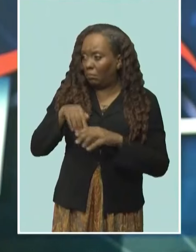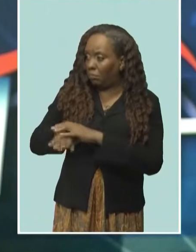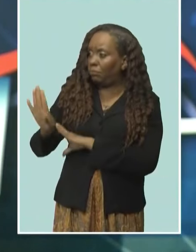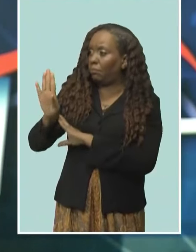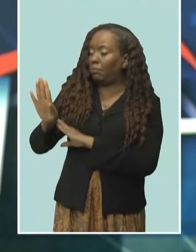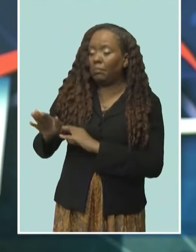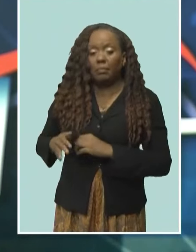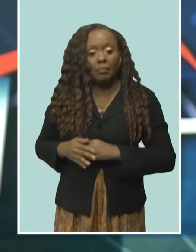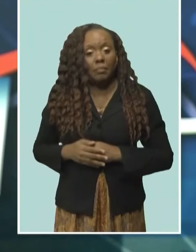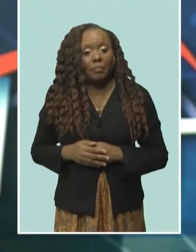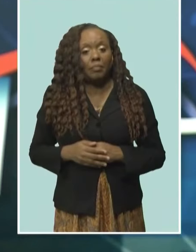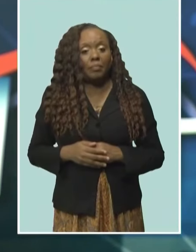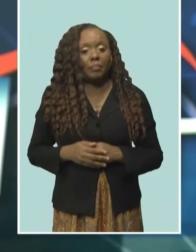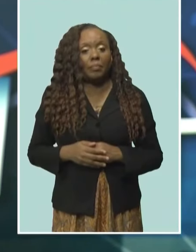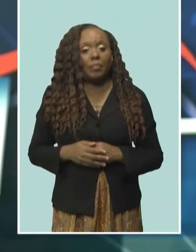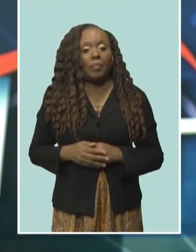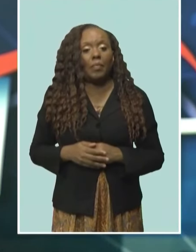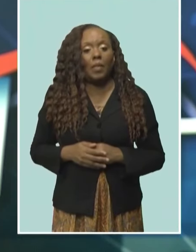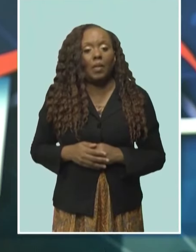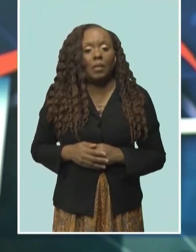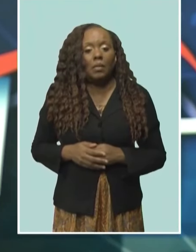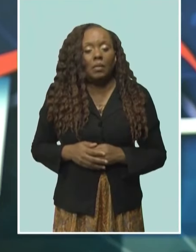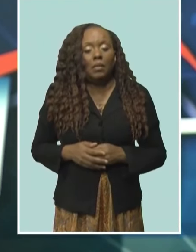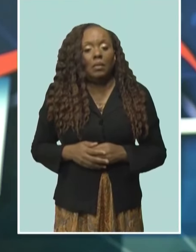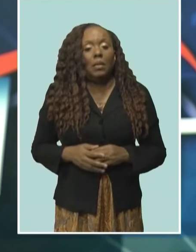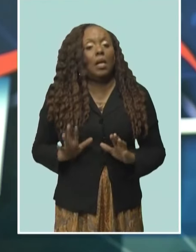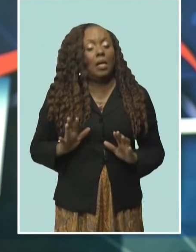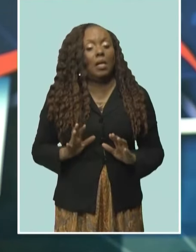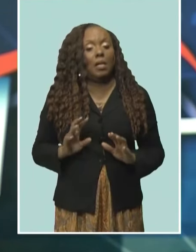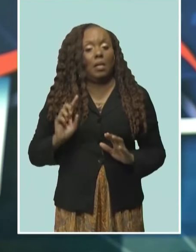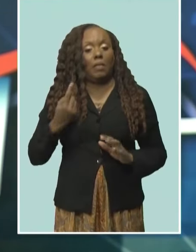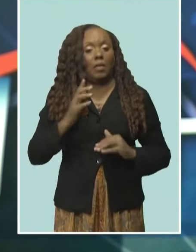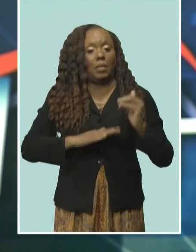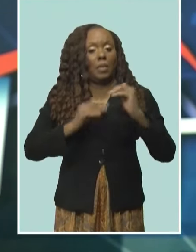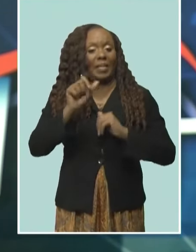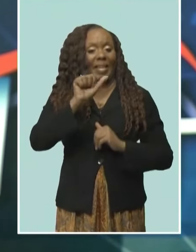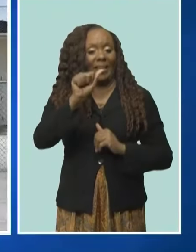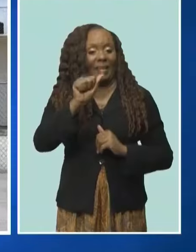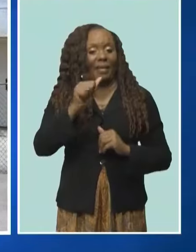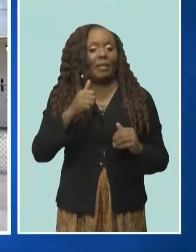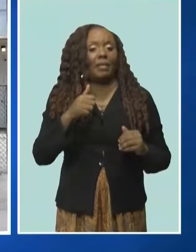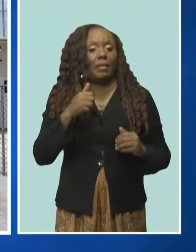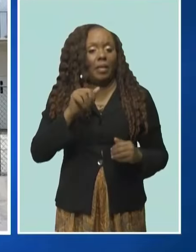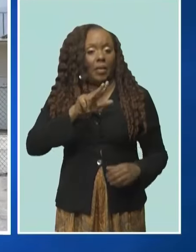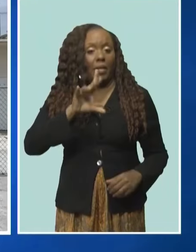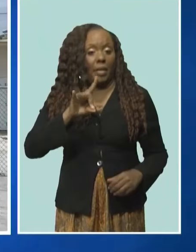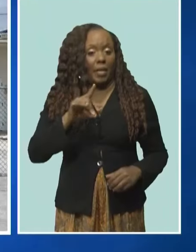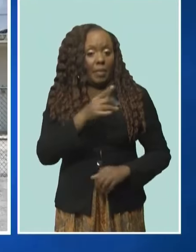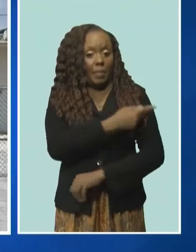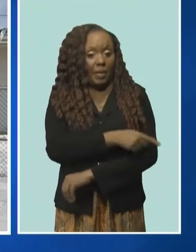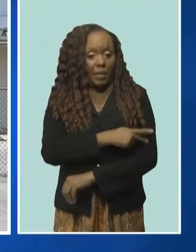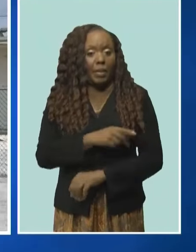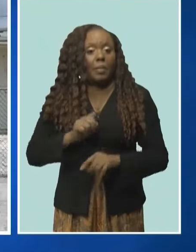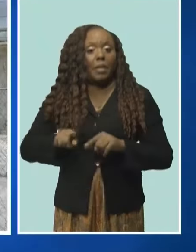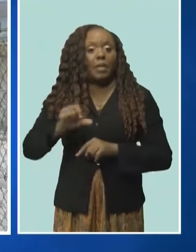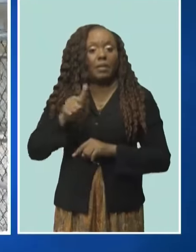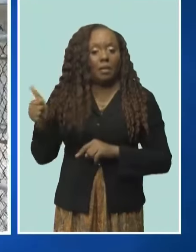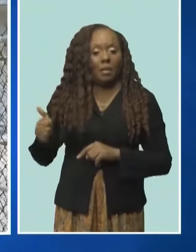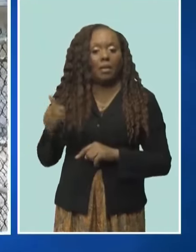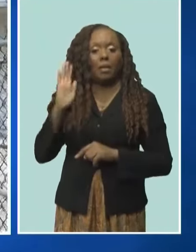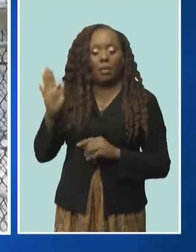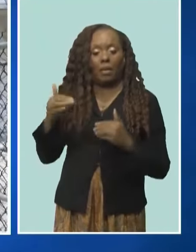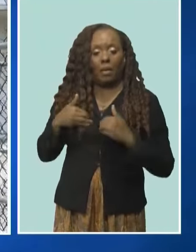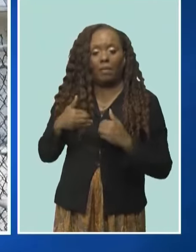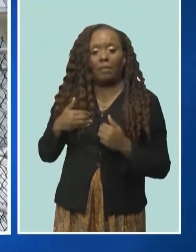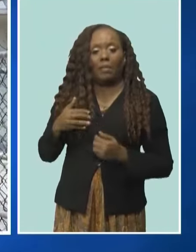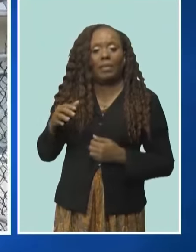Ms. Agbowil says while the Primary A building can hold up to 38 patients, the tertiary building is also being prepared to house